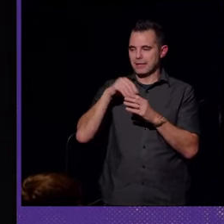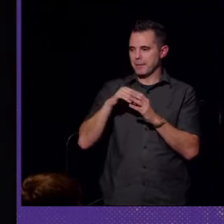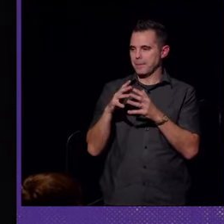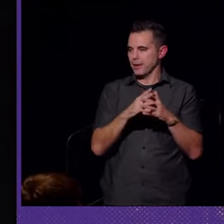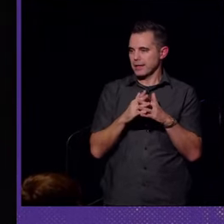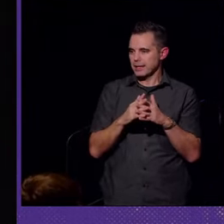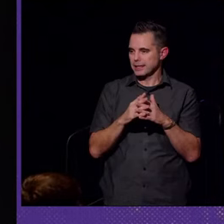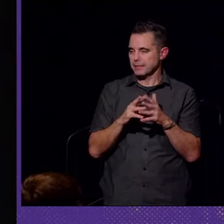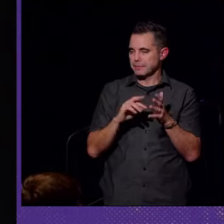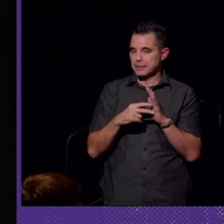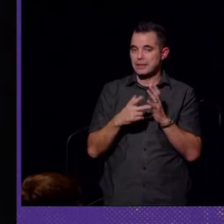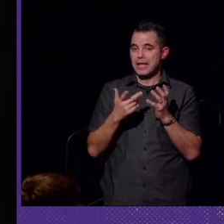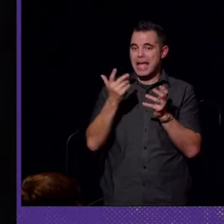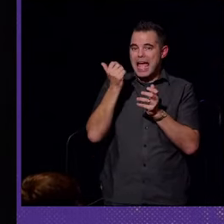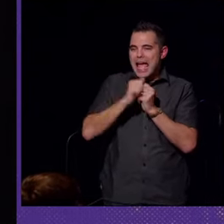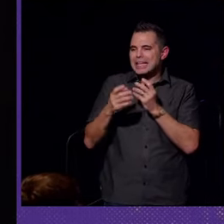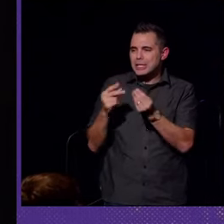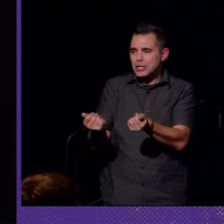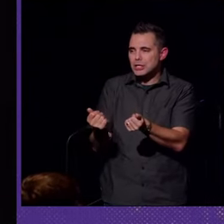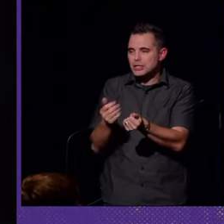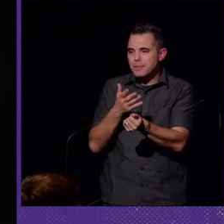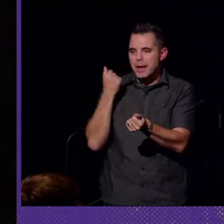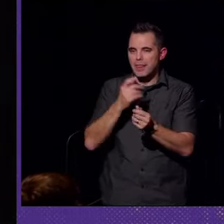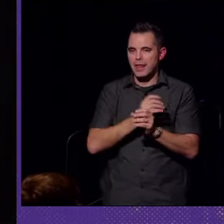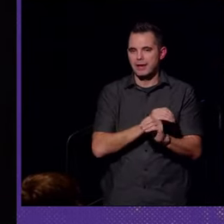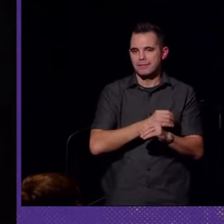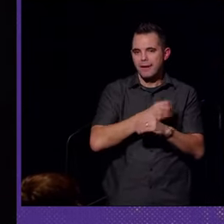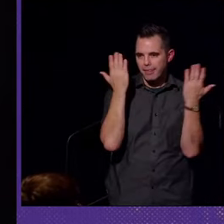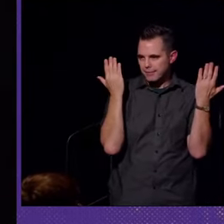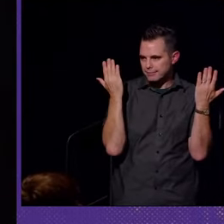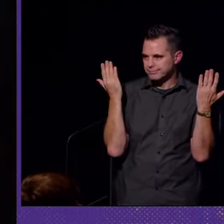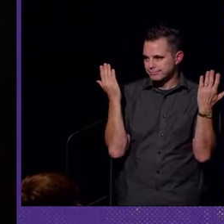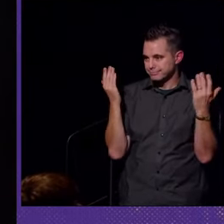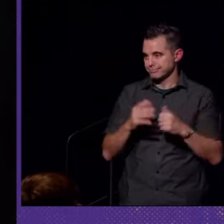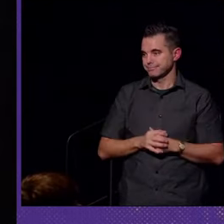America. Any cure is better than no cure.